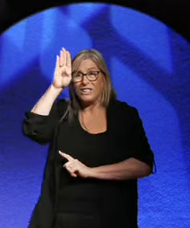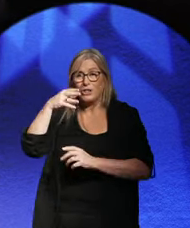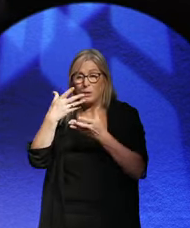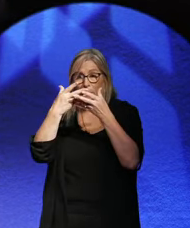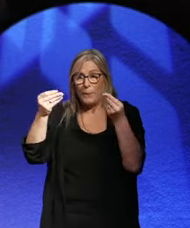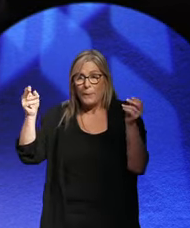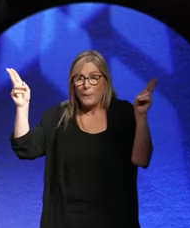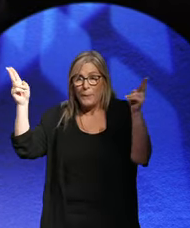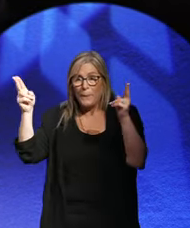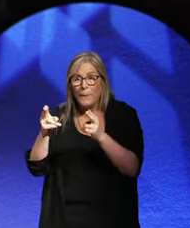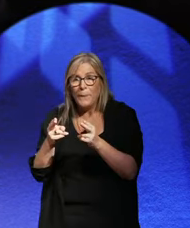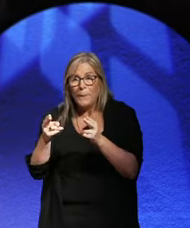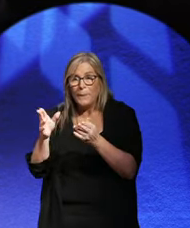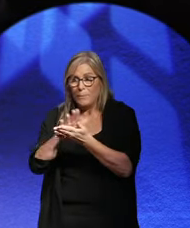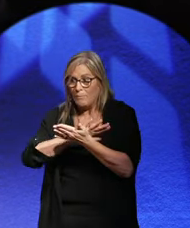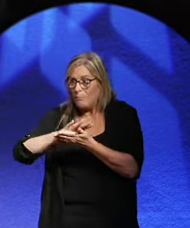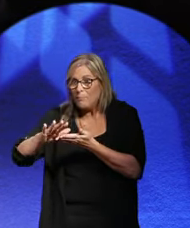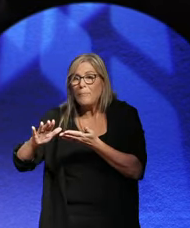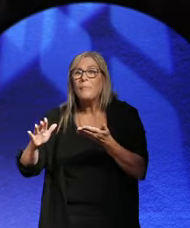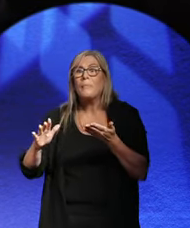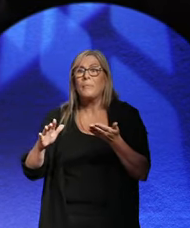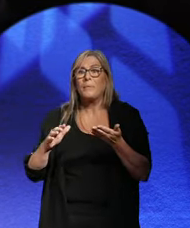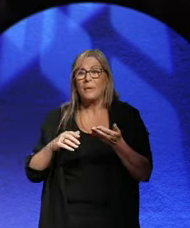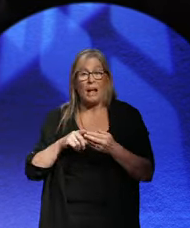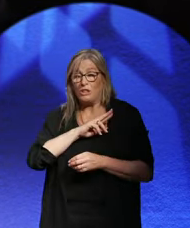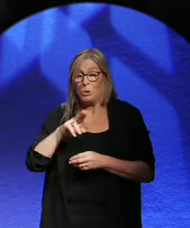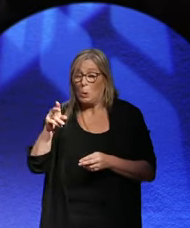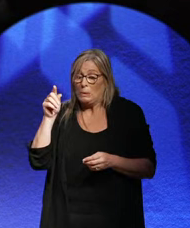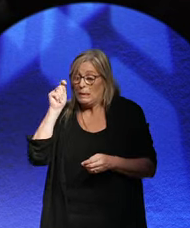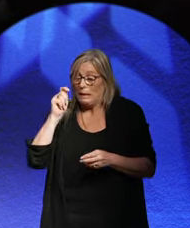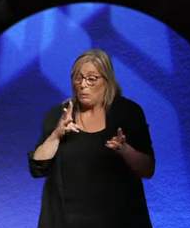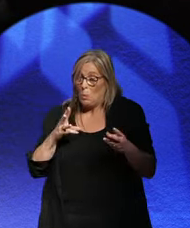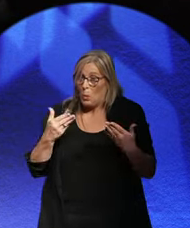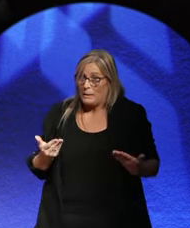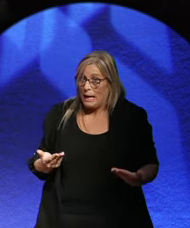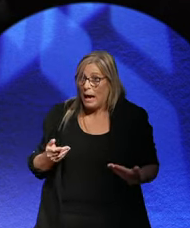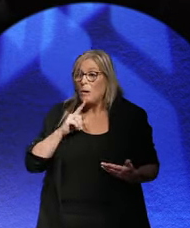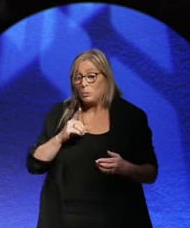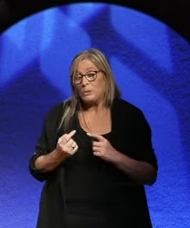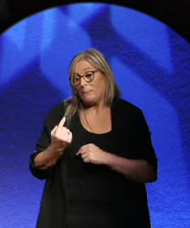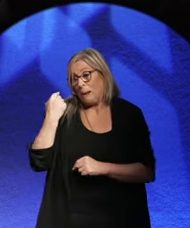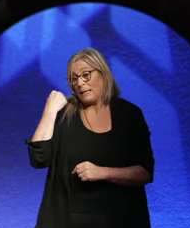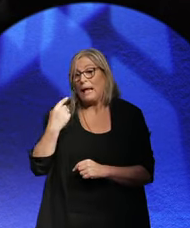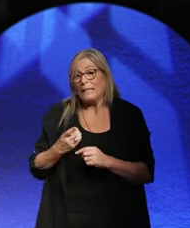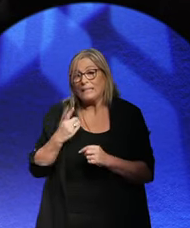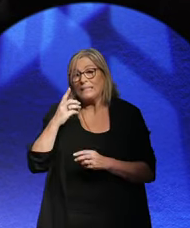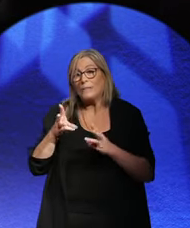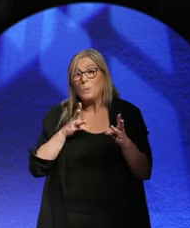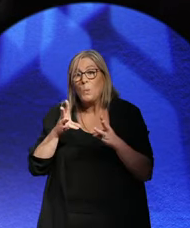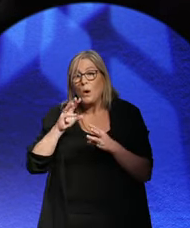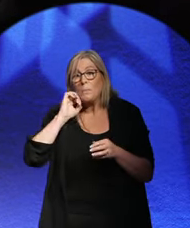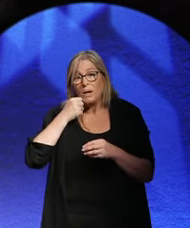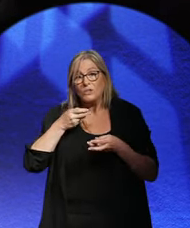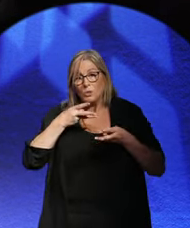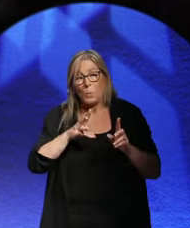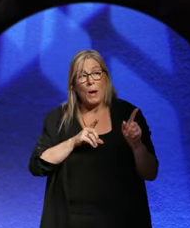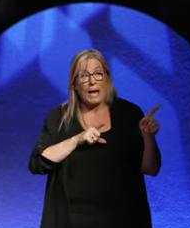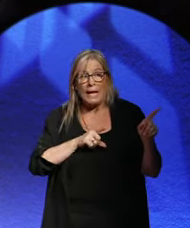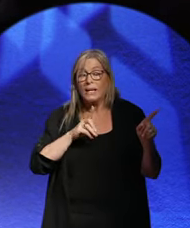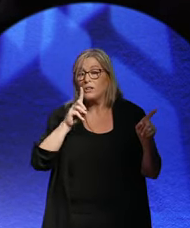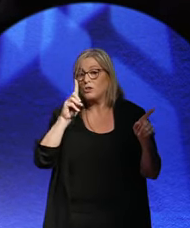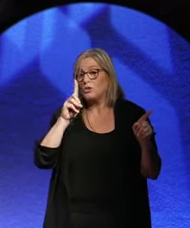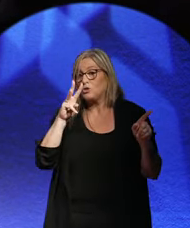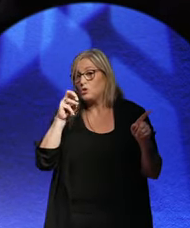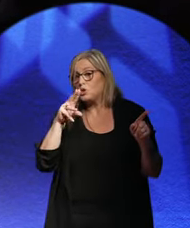It immediately went away. I don't think it would work now. But it did work then because of the way the Doors Plan was